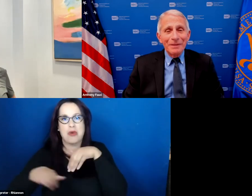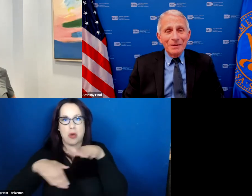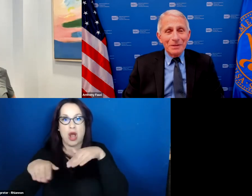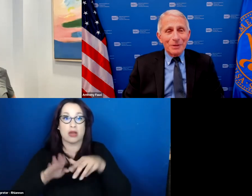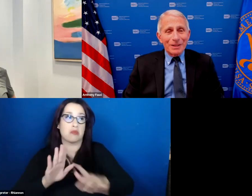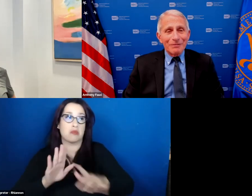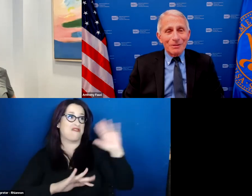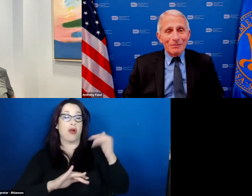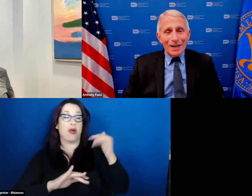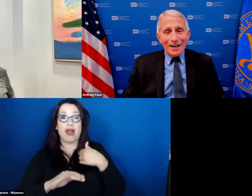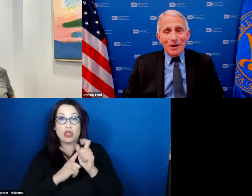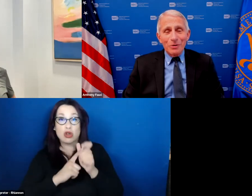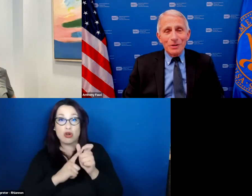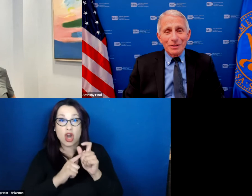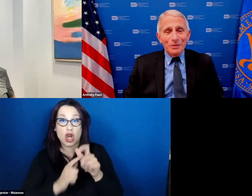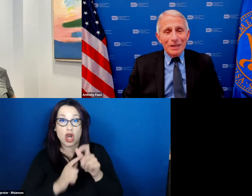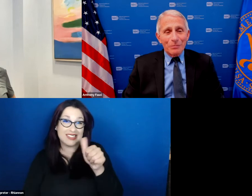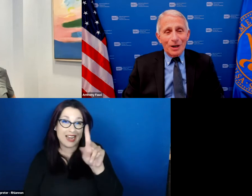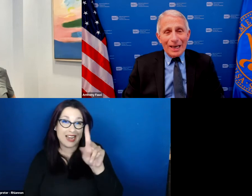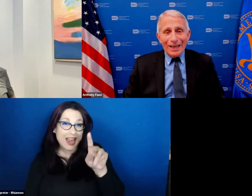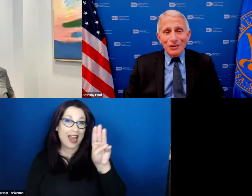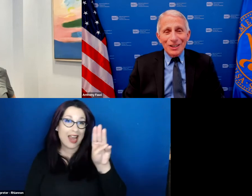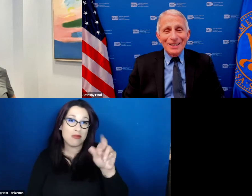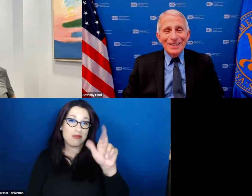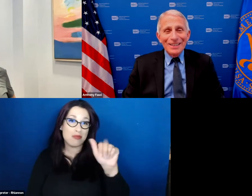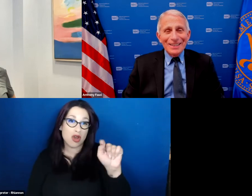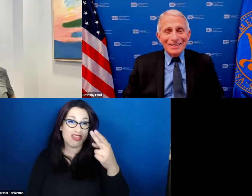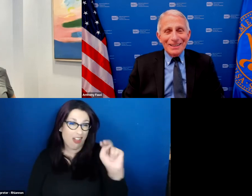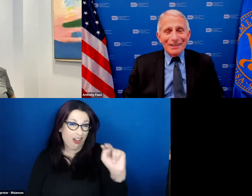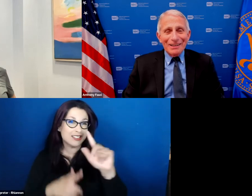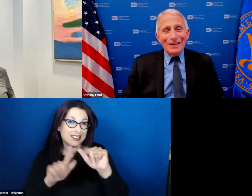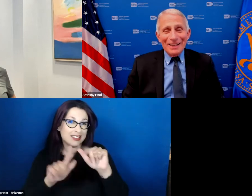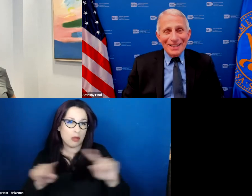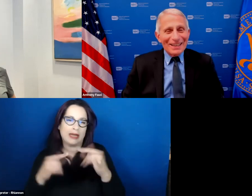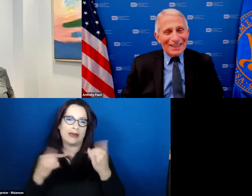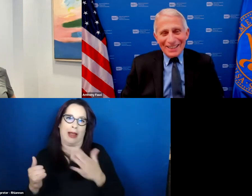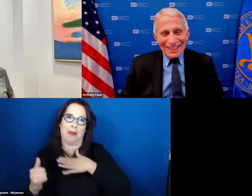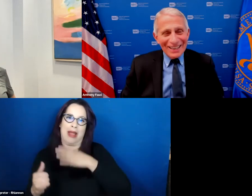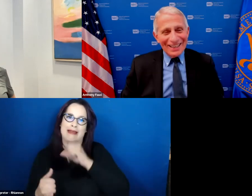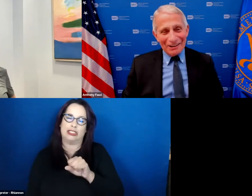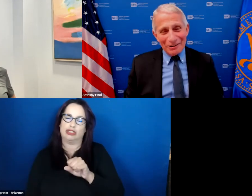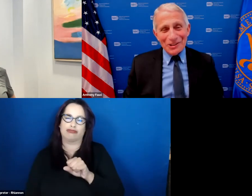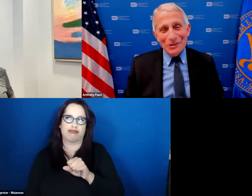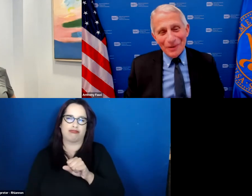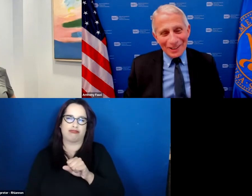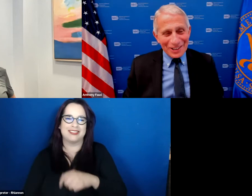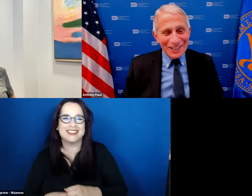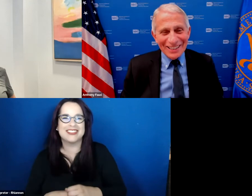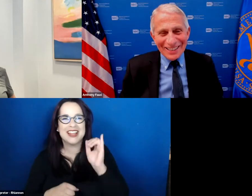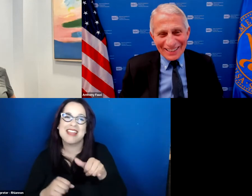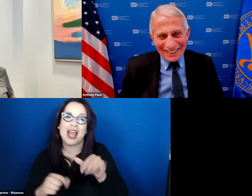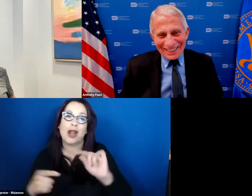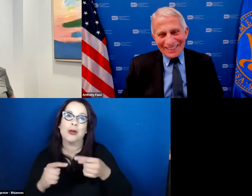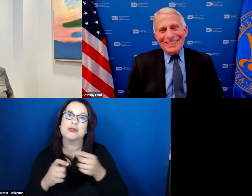but right now at my age it hurts hurts too much